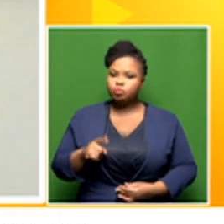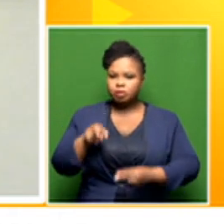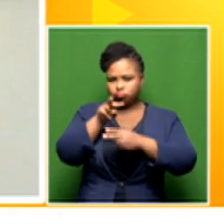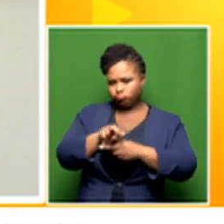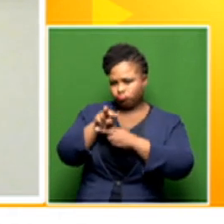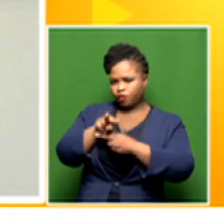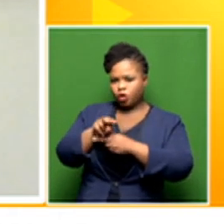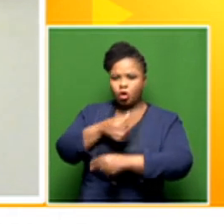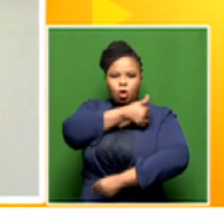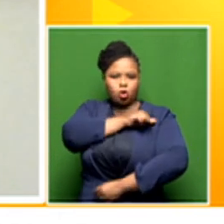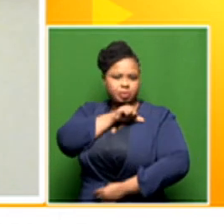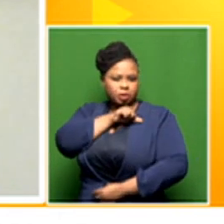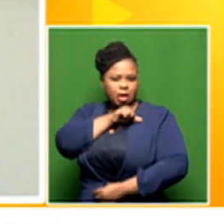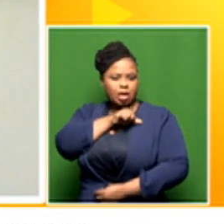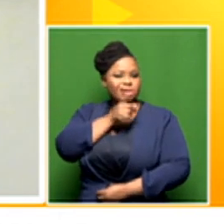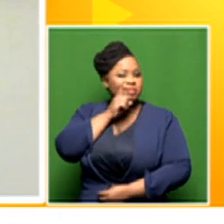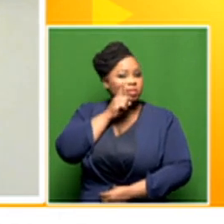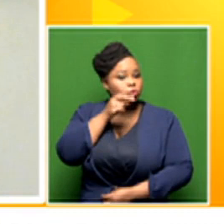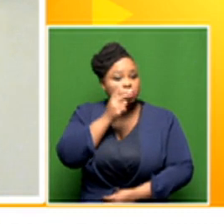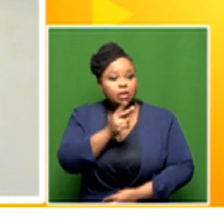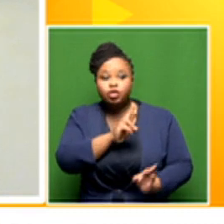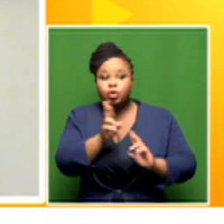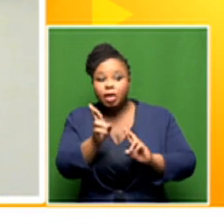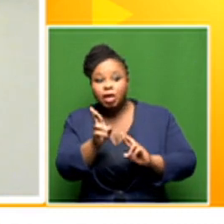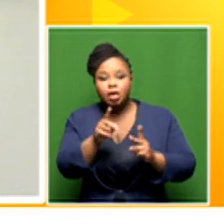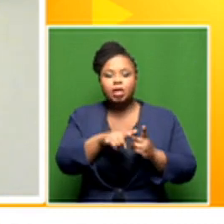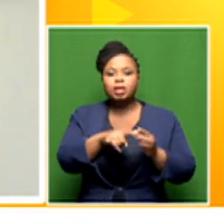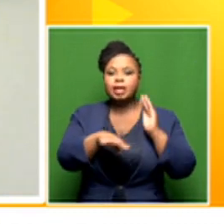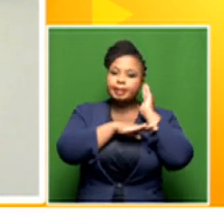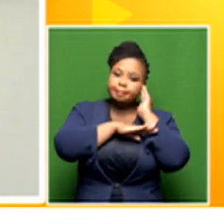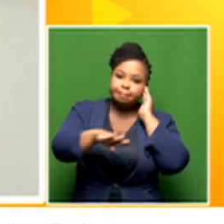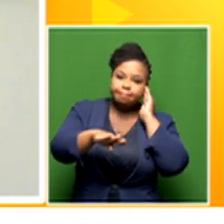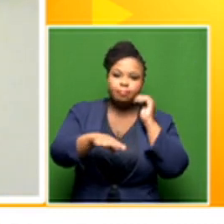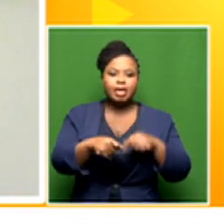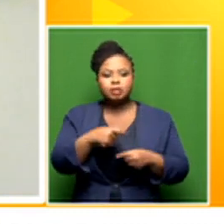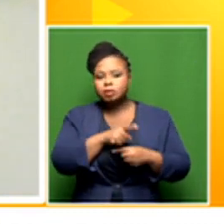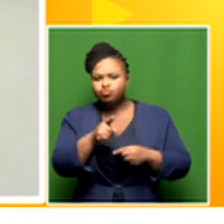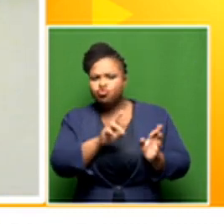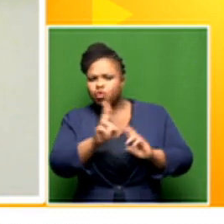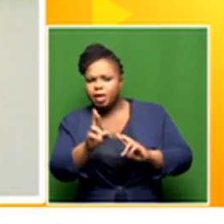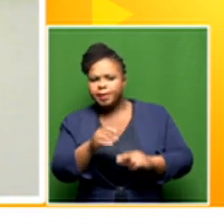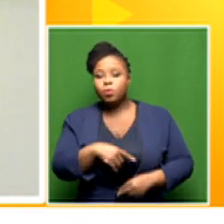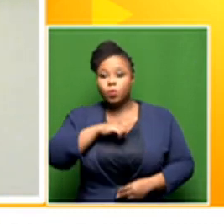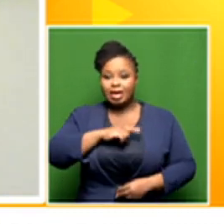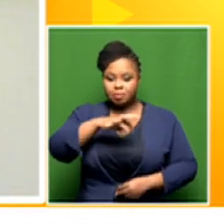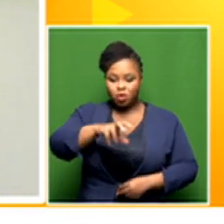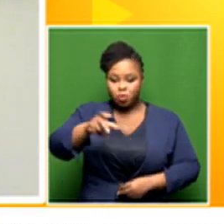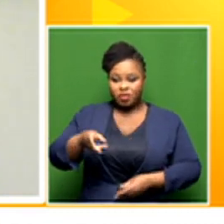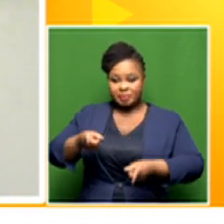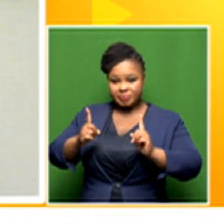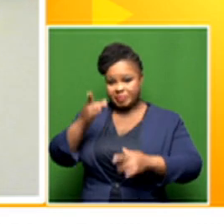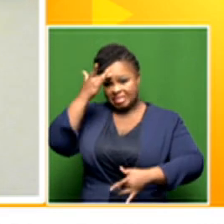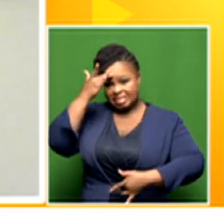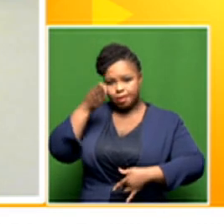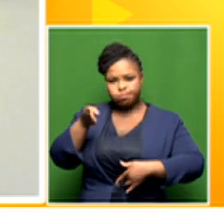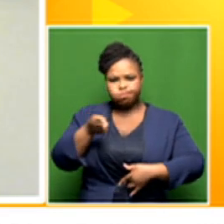hospital facility readiness and bed capacity in those provinces that are seeing a surge to ensure that we have